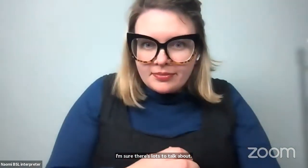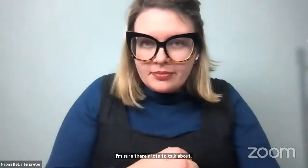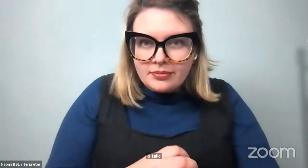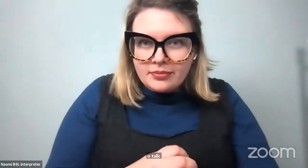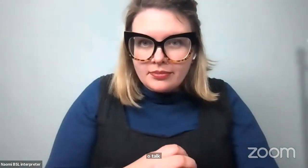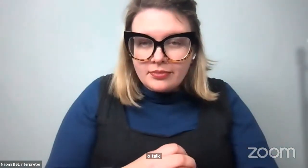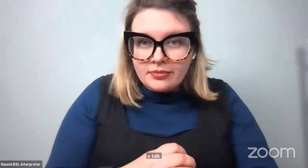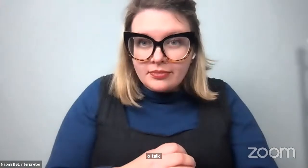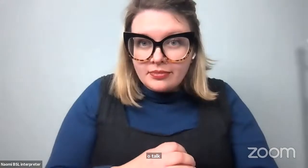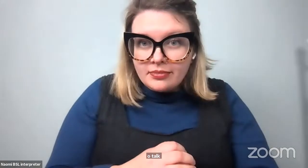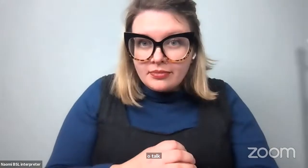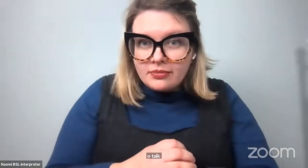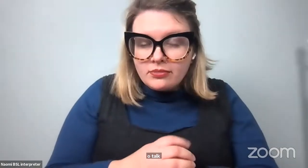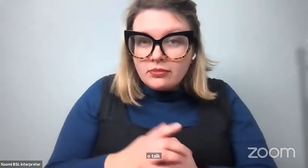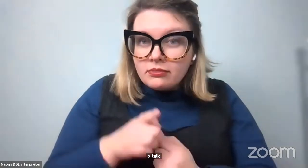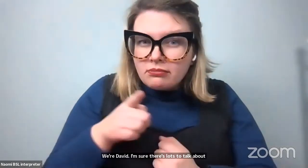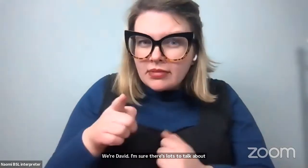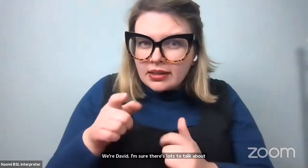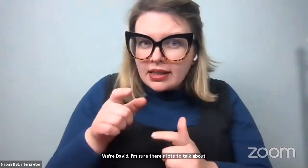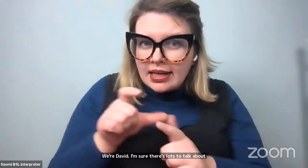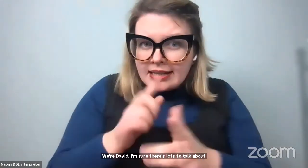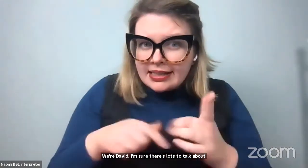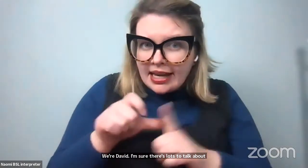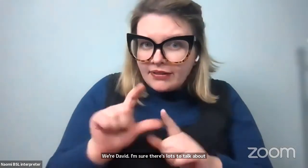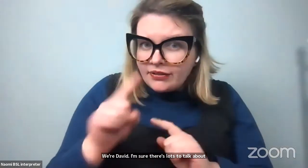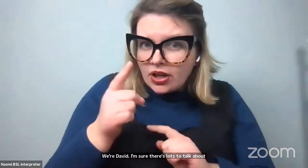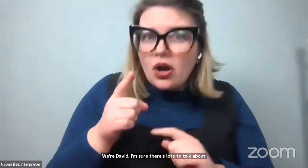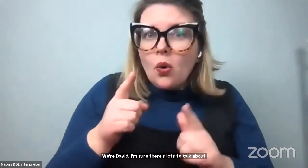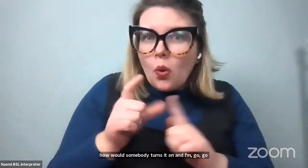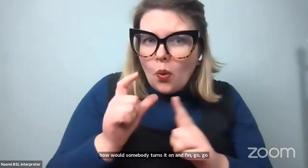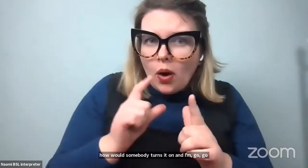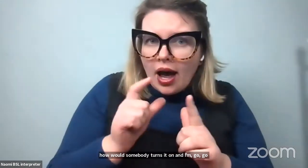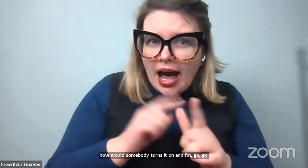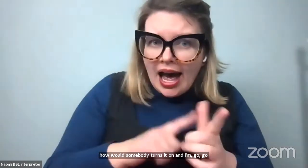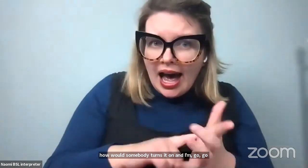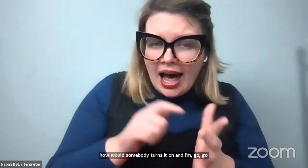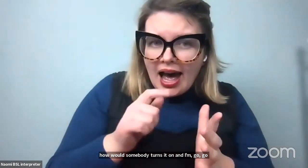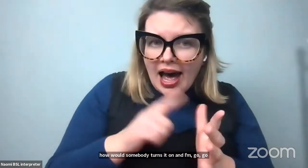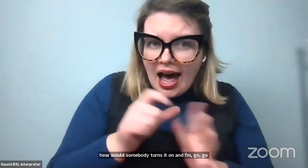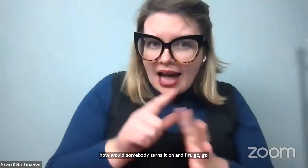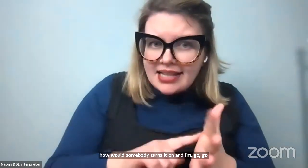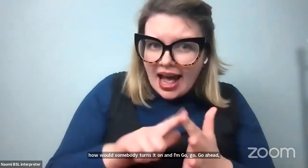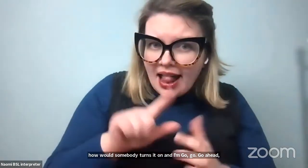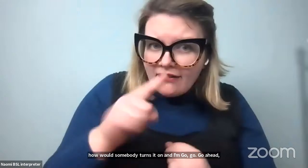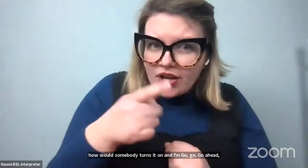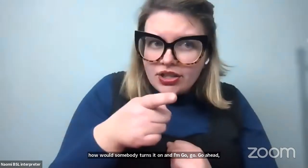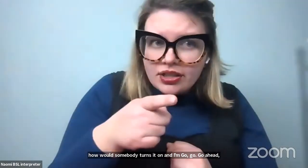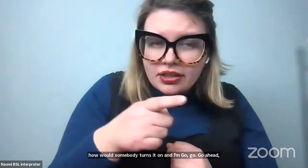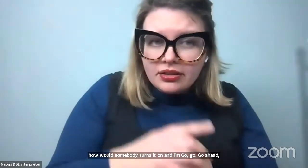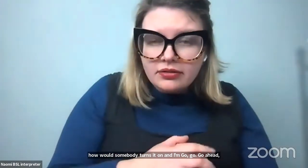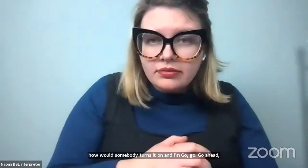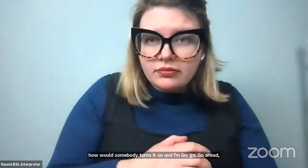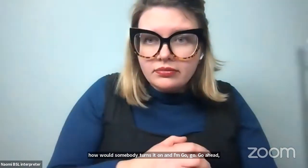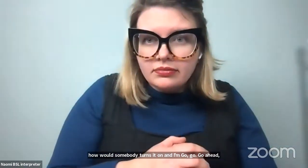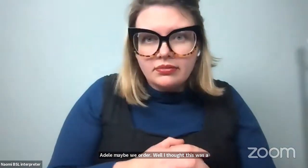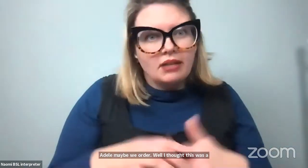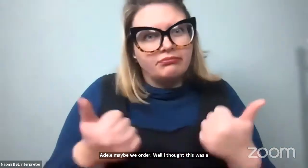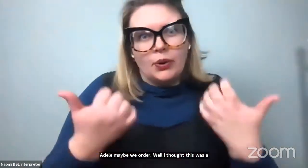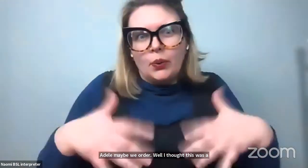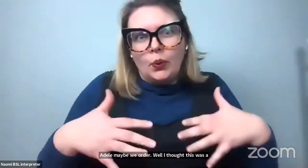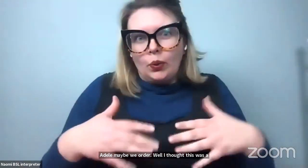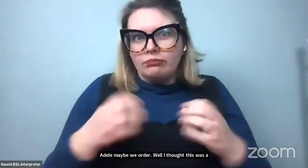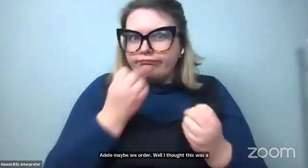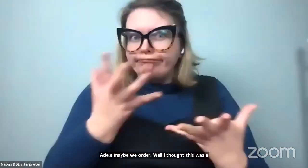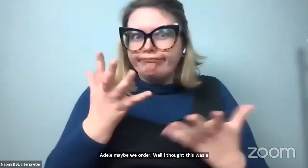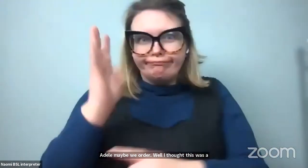How about somebody just turns it on then? go, go, go ahead, Adele. Maybe we, we can do this in the order. Well, I thought this was a great talk. I think this